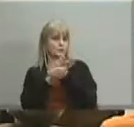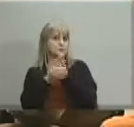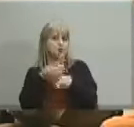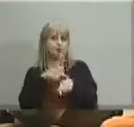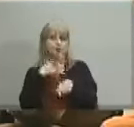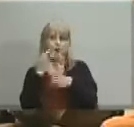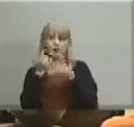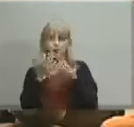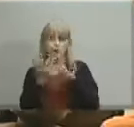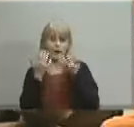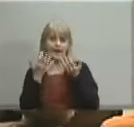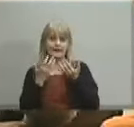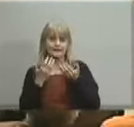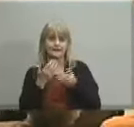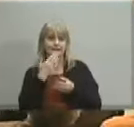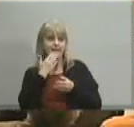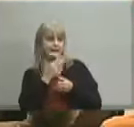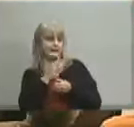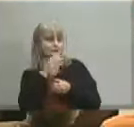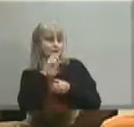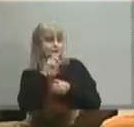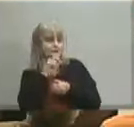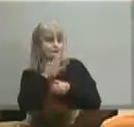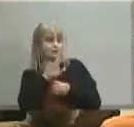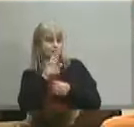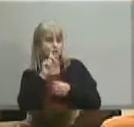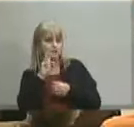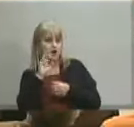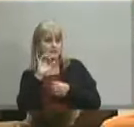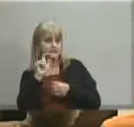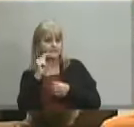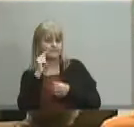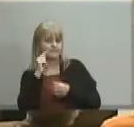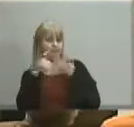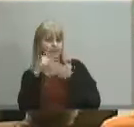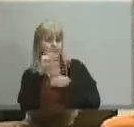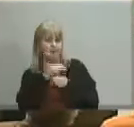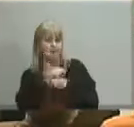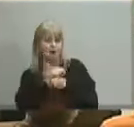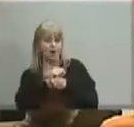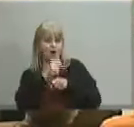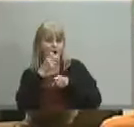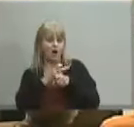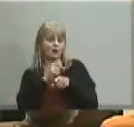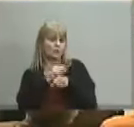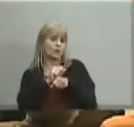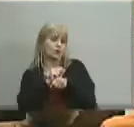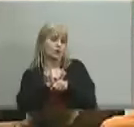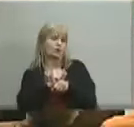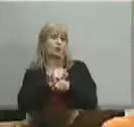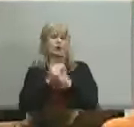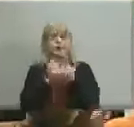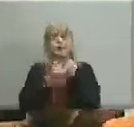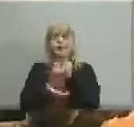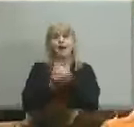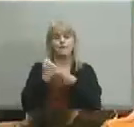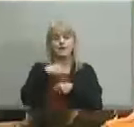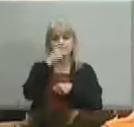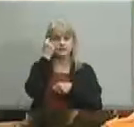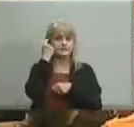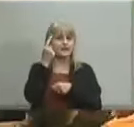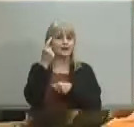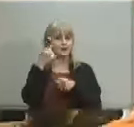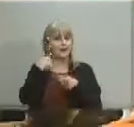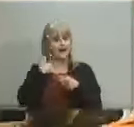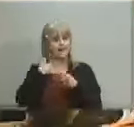dosett was thank you for all that hard work and um really helping us understand um that that we do have